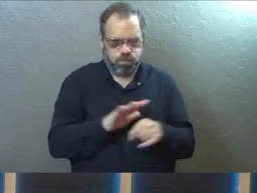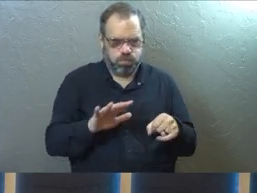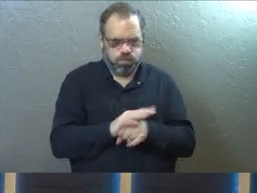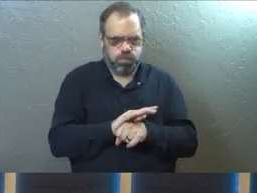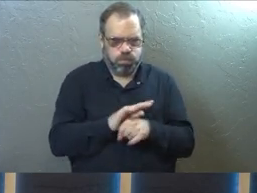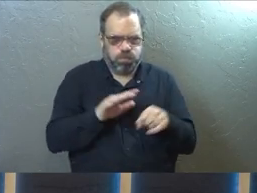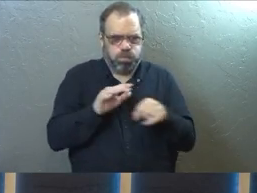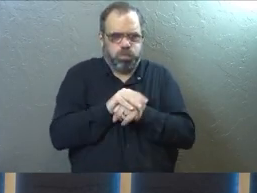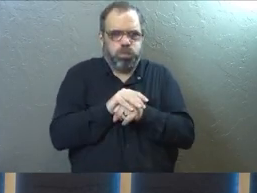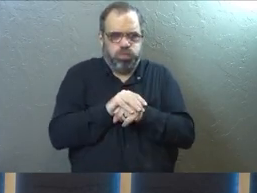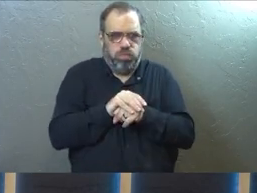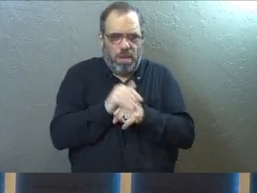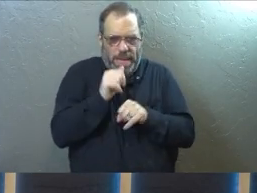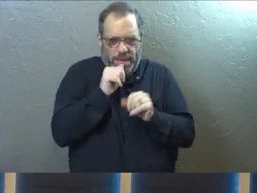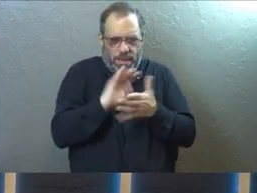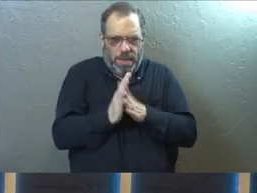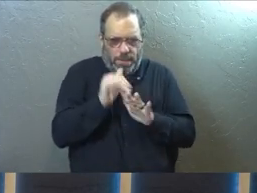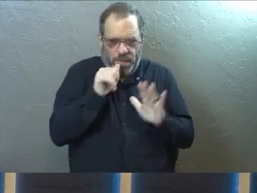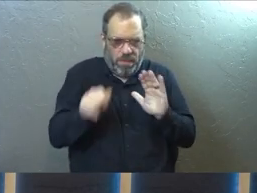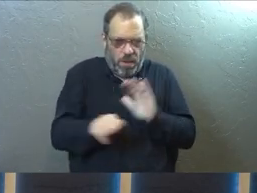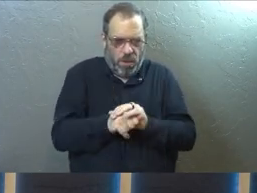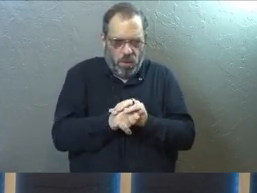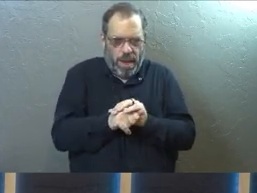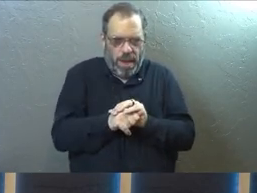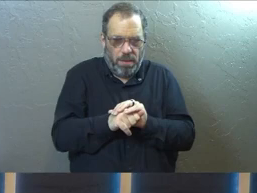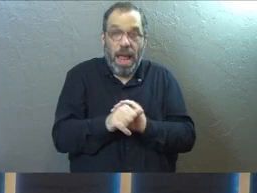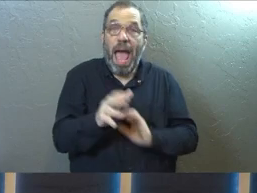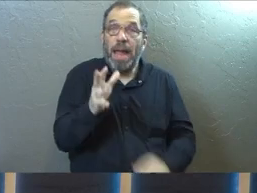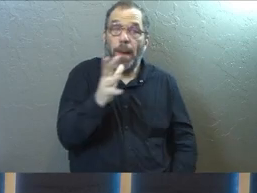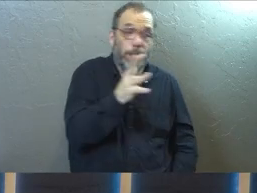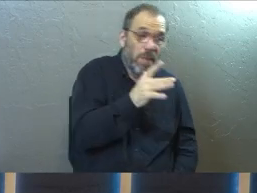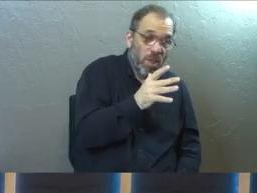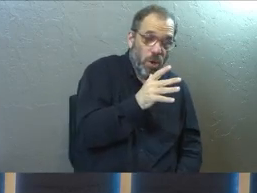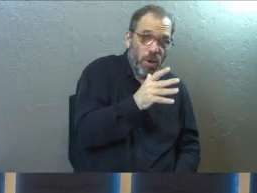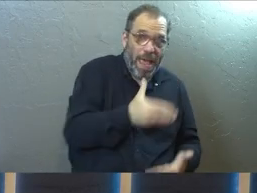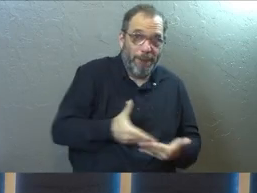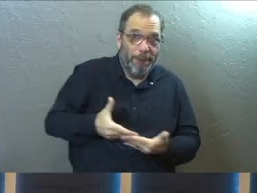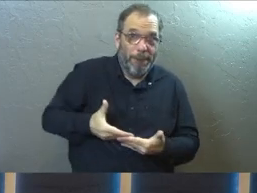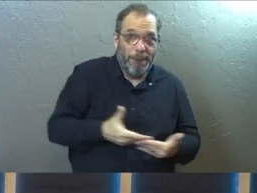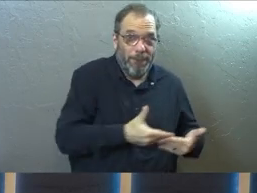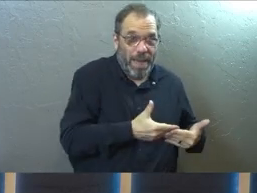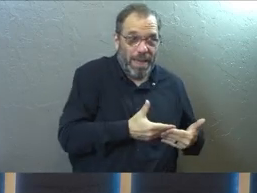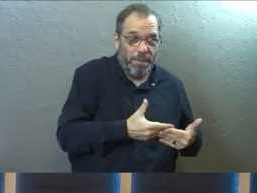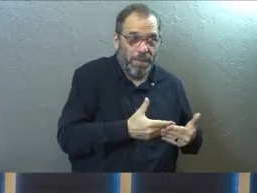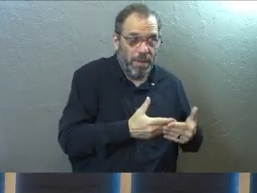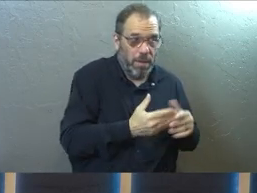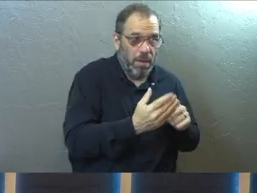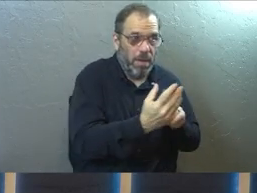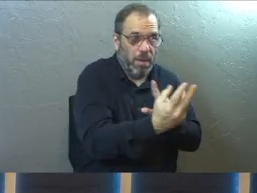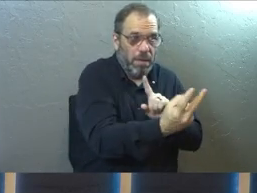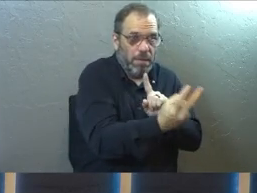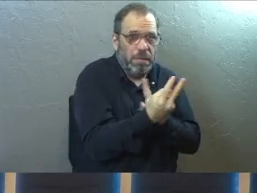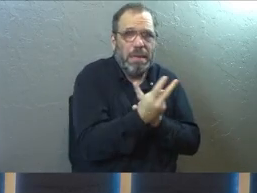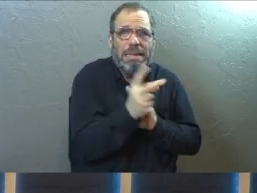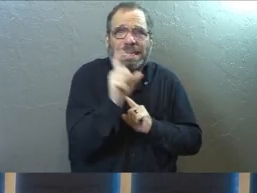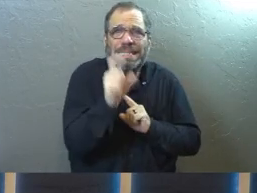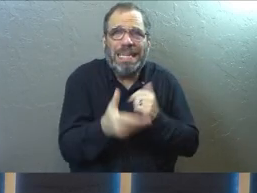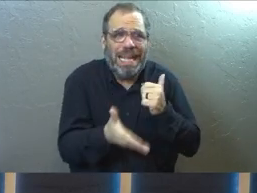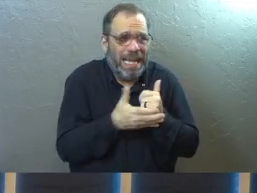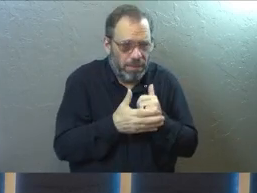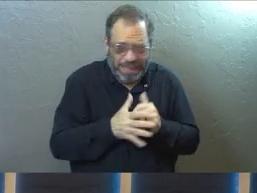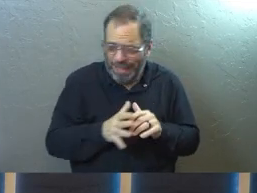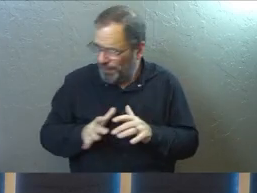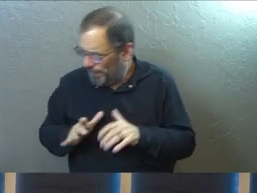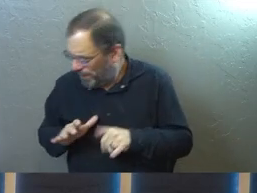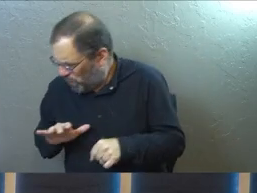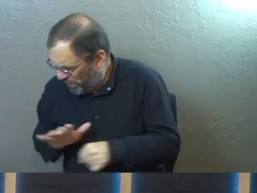more and more part of this underground. And a mother and her infant had come to their back door looking for a place and they had no